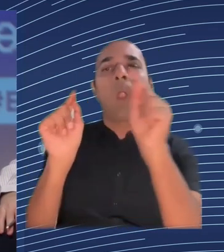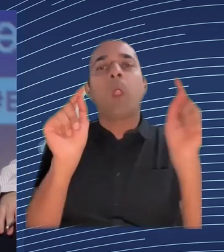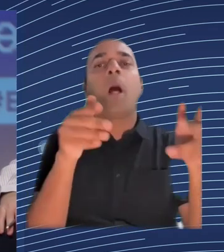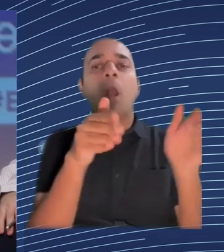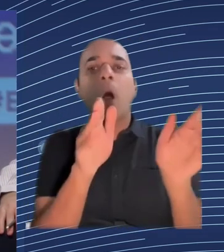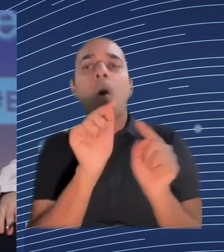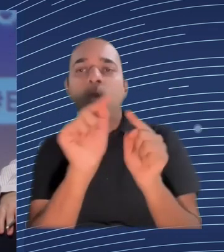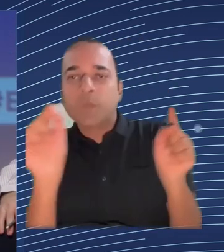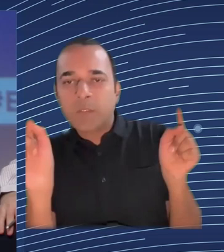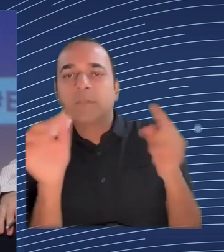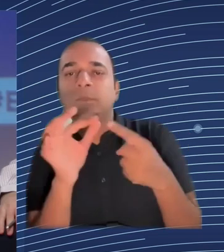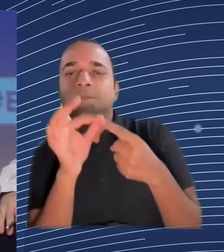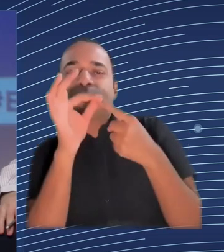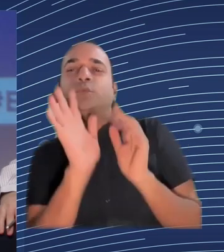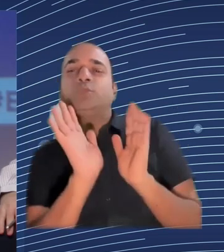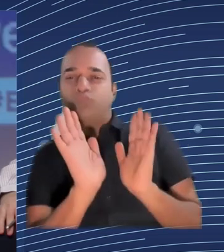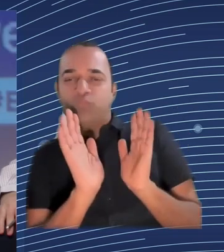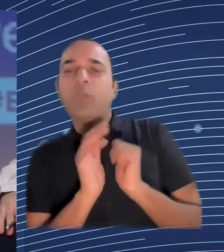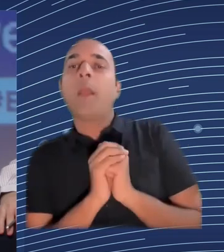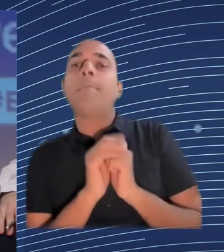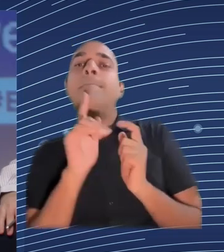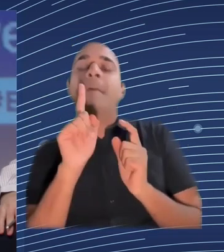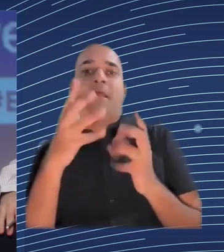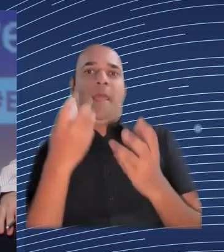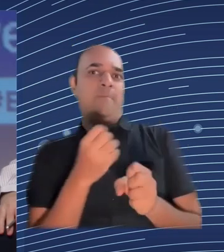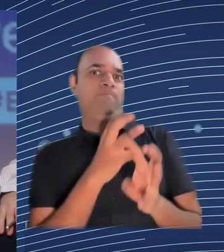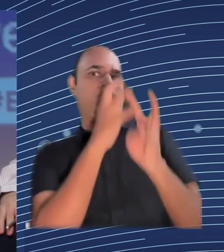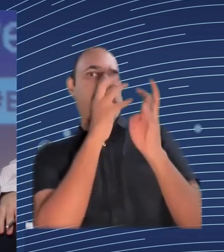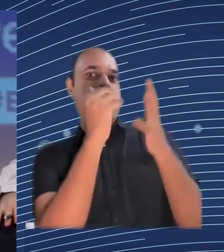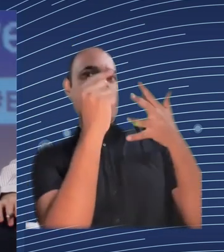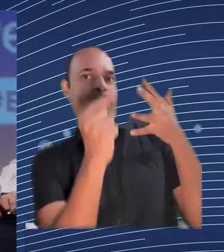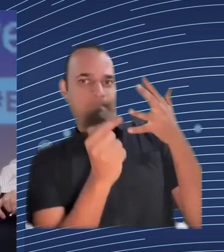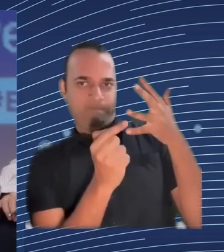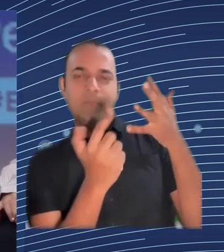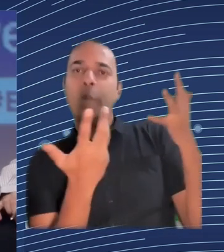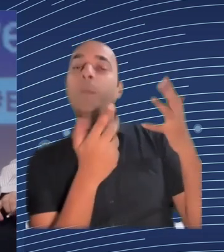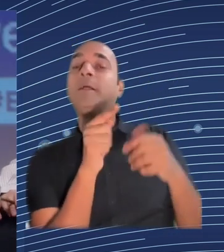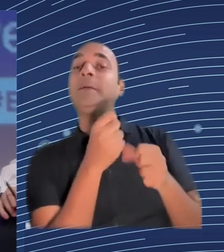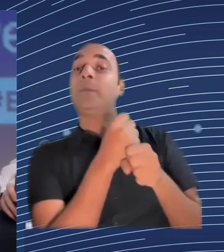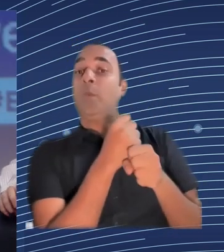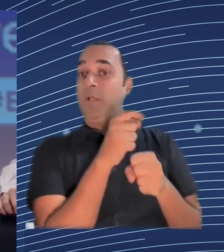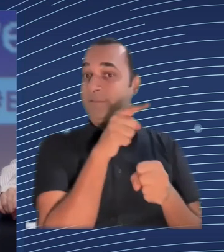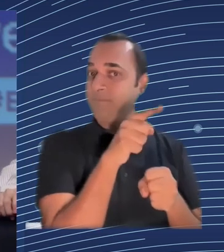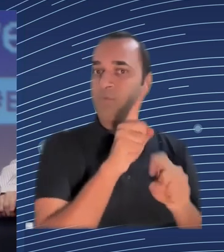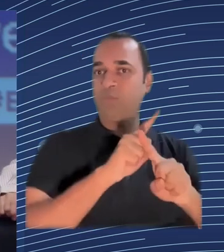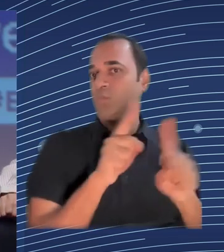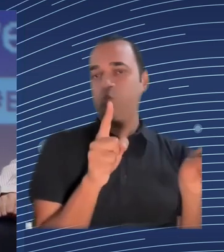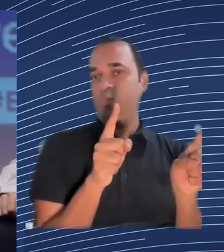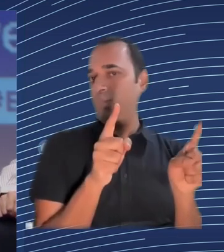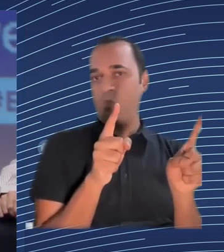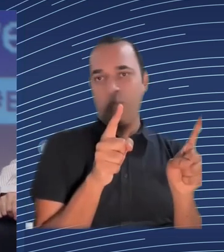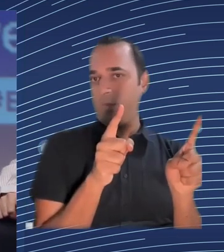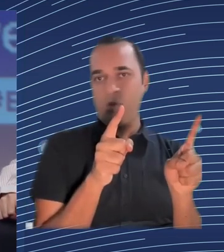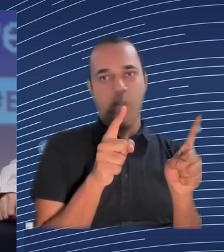profiles covered surveillance measures by the employer should only be permitted if